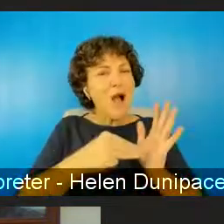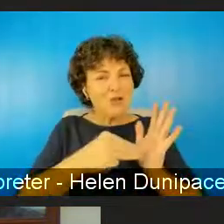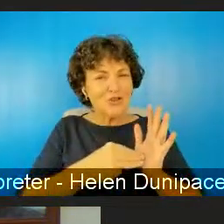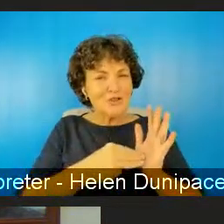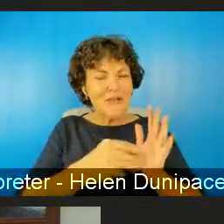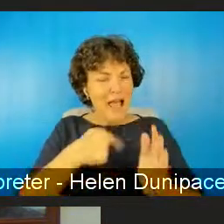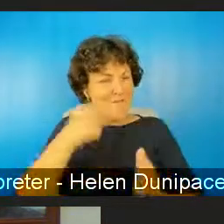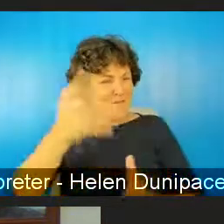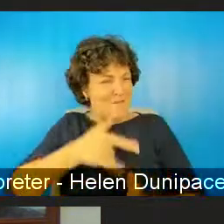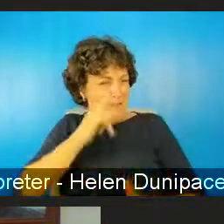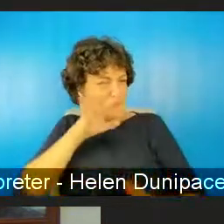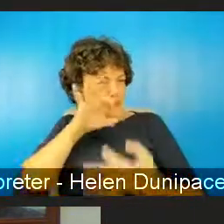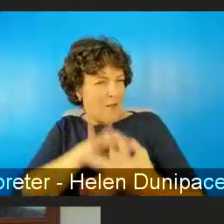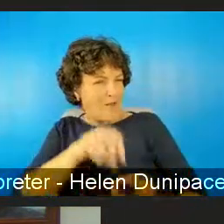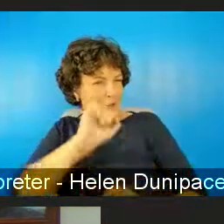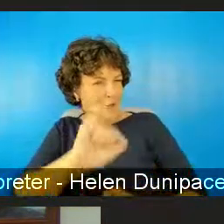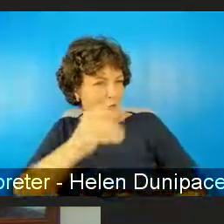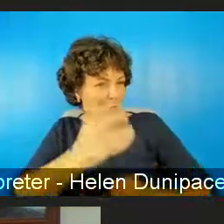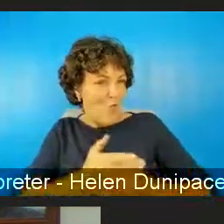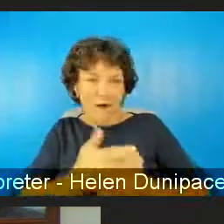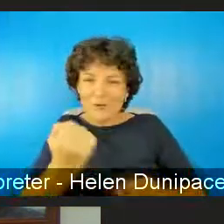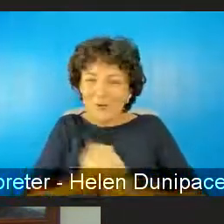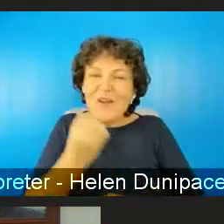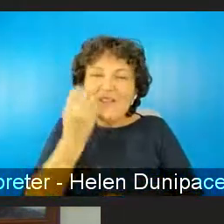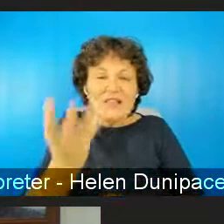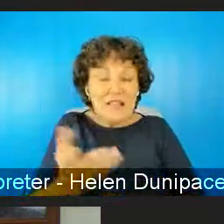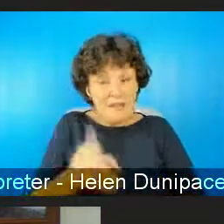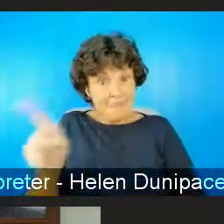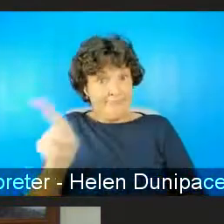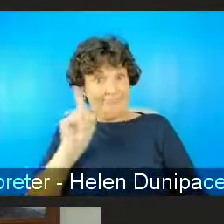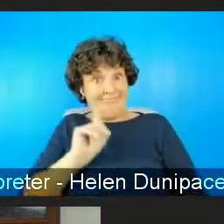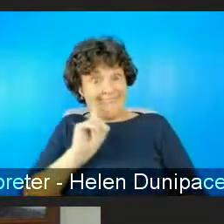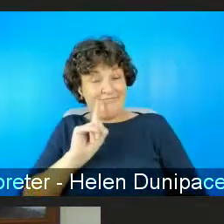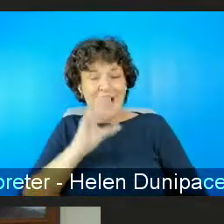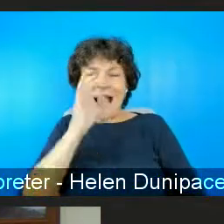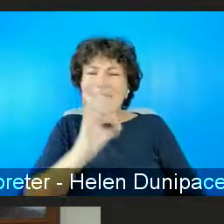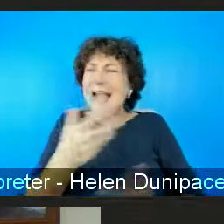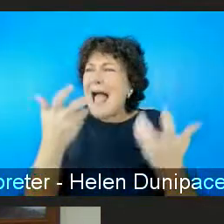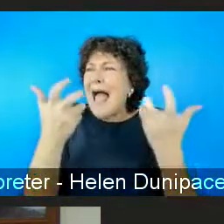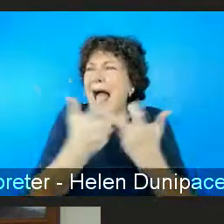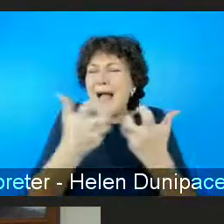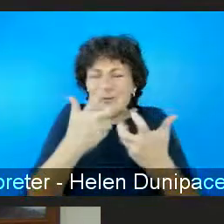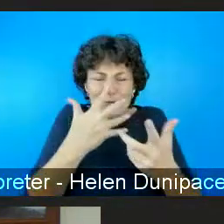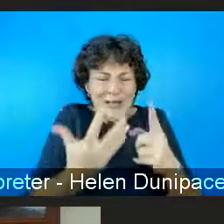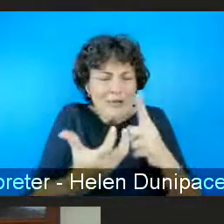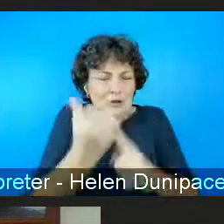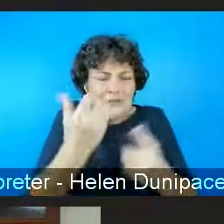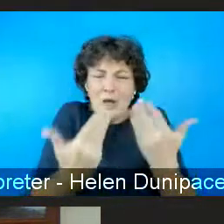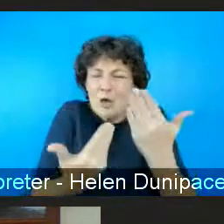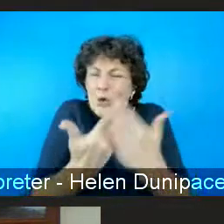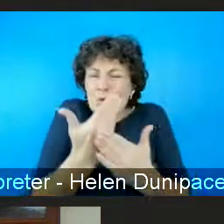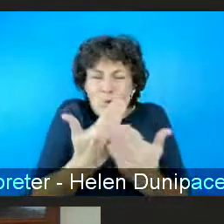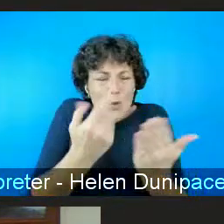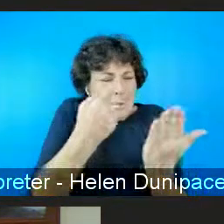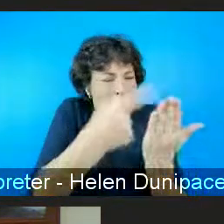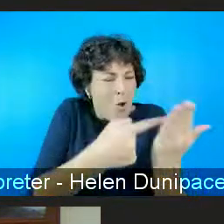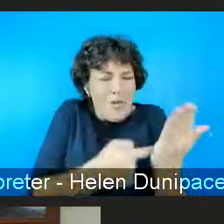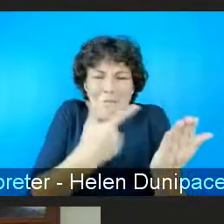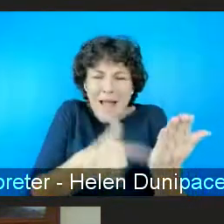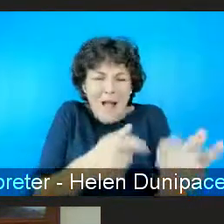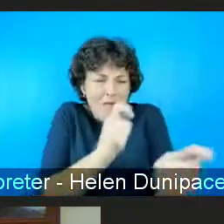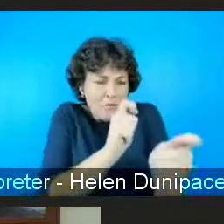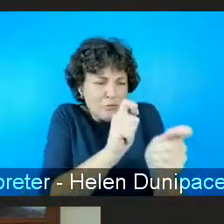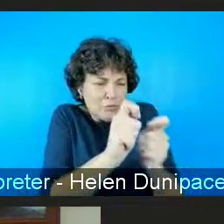that marcia does day to day and she asks how do we achieve a more nuanced and sensitive policy framework that responds to the needs of